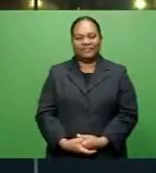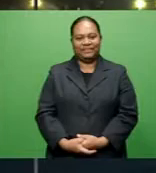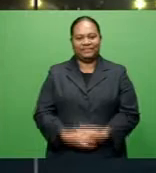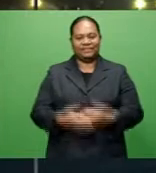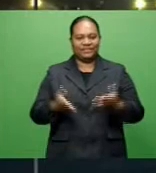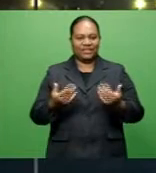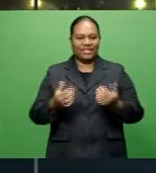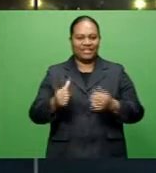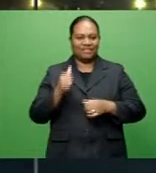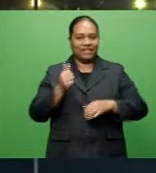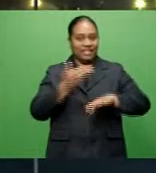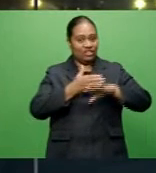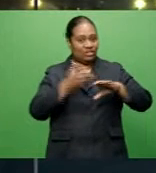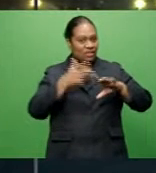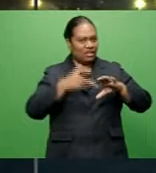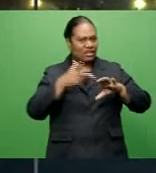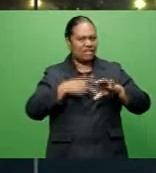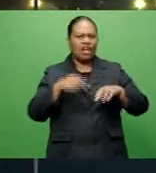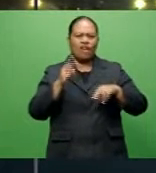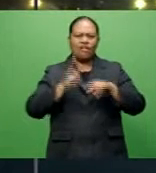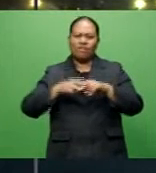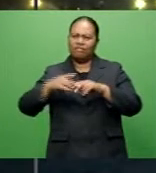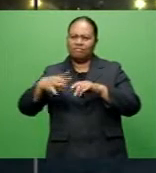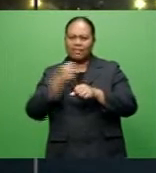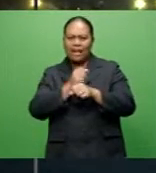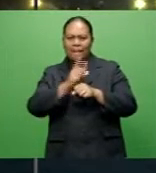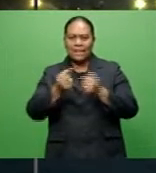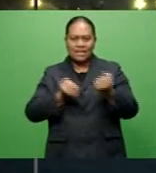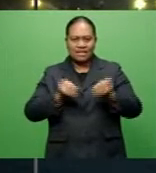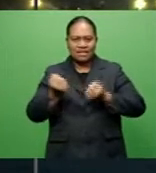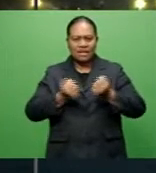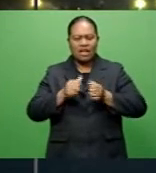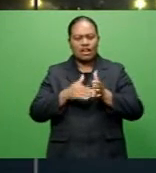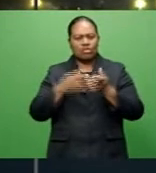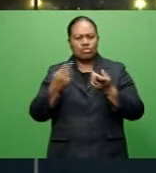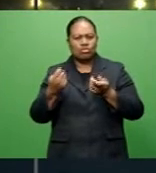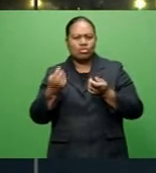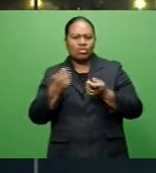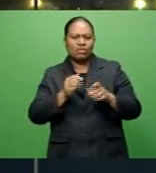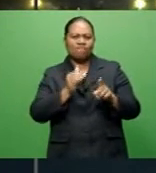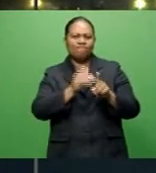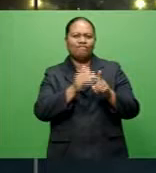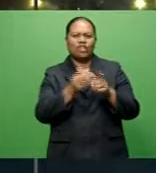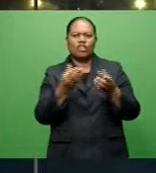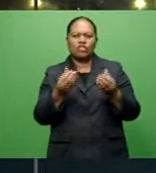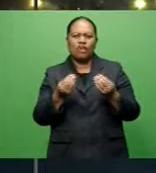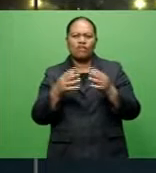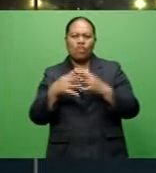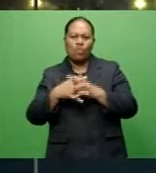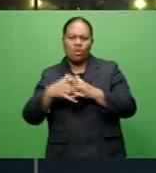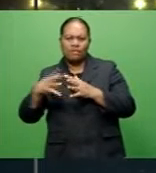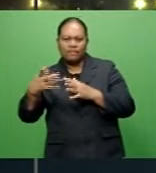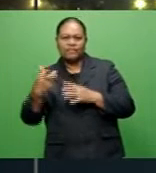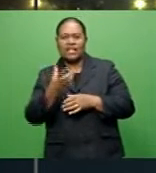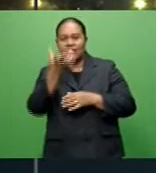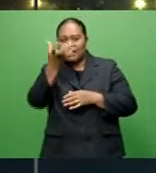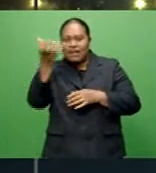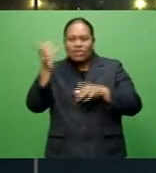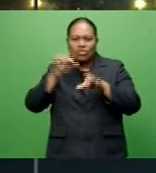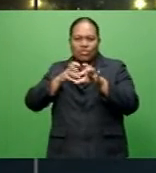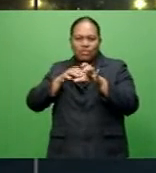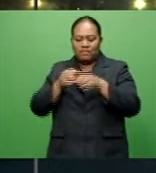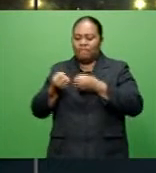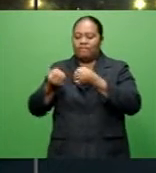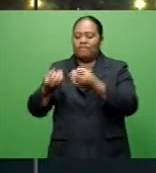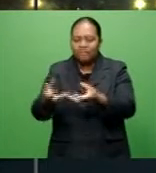Welcome back. In new media, the Ford Motor Company will soon tap into the software, artificial intelligence and cloud computing offered by